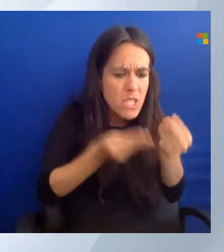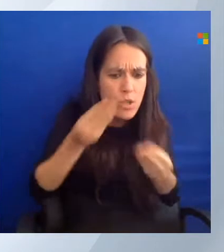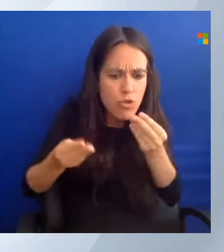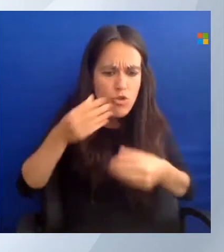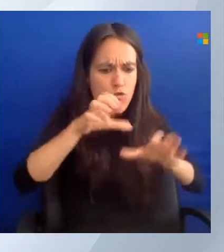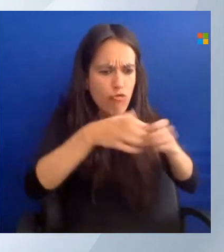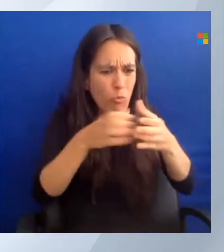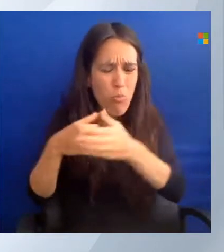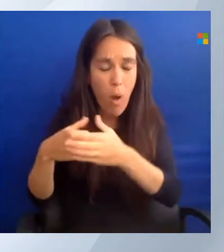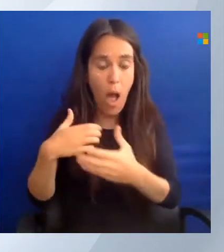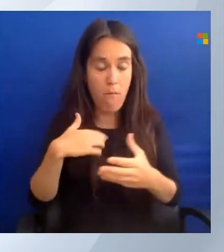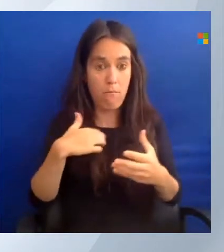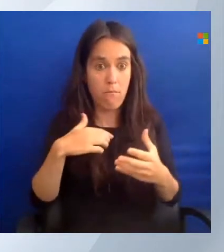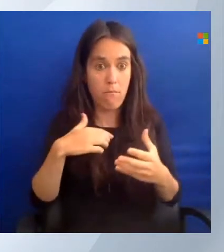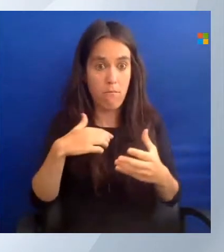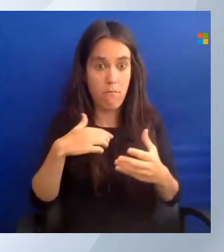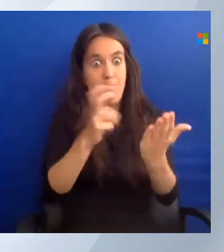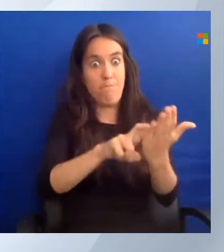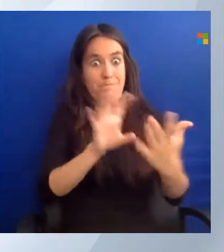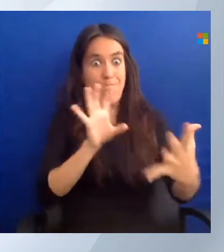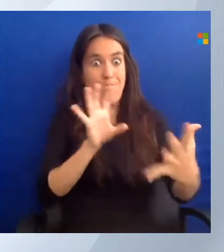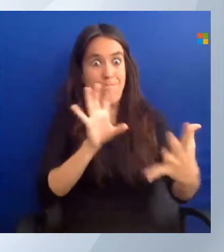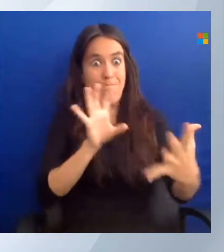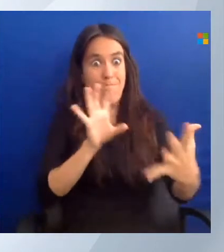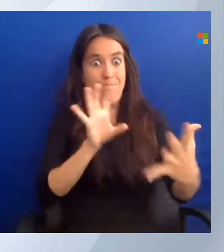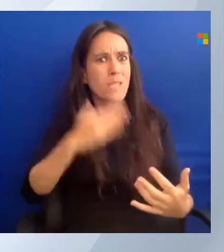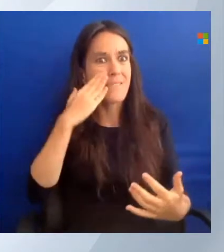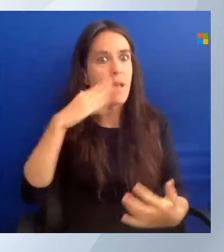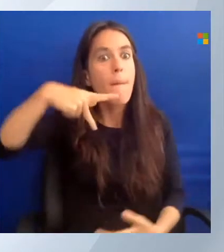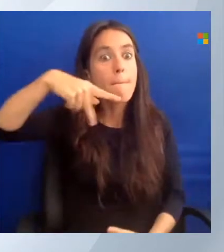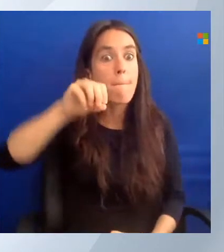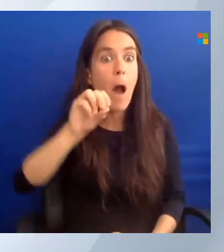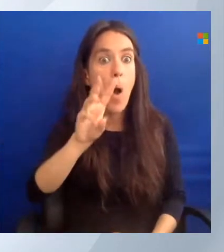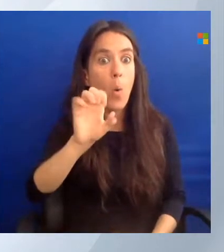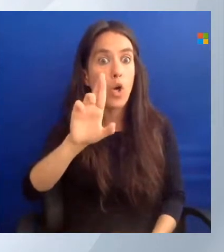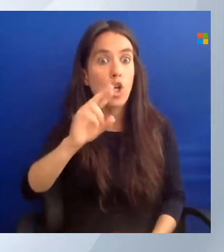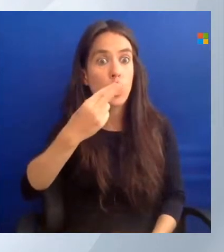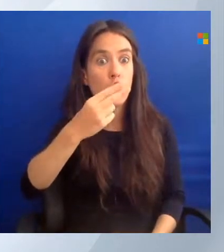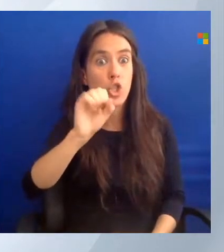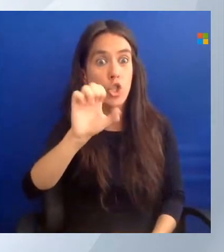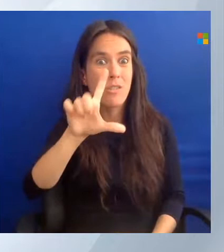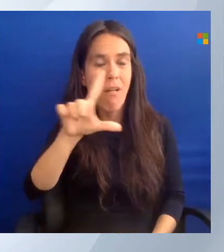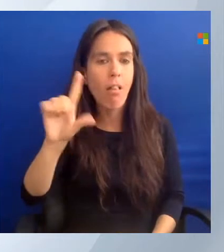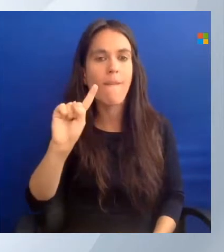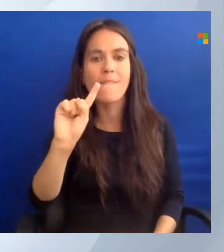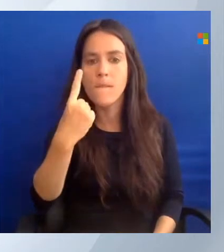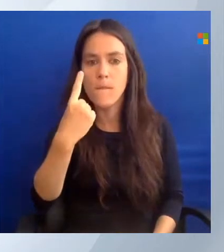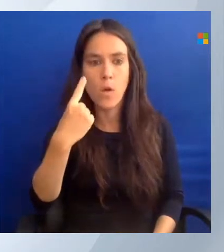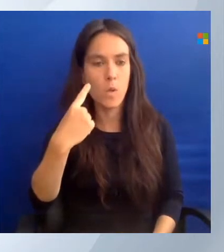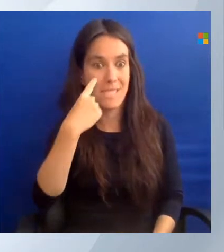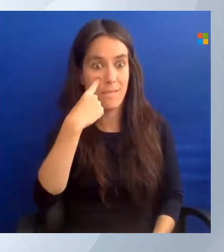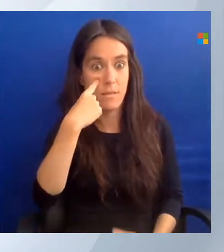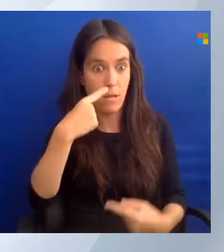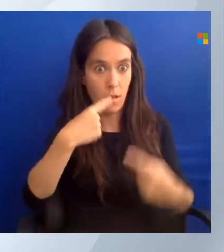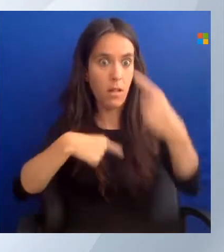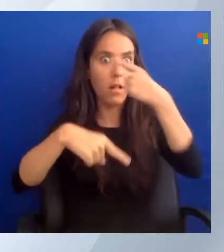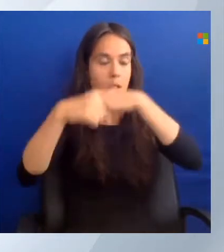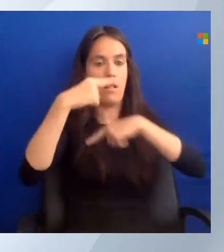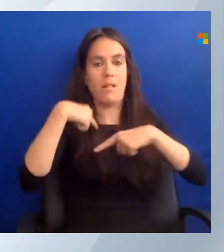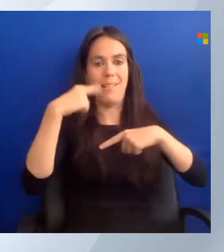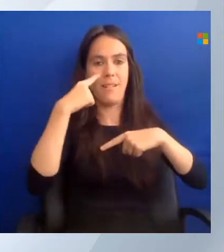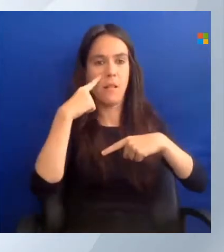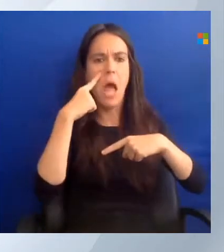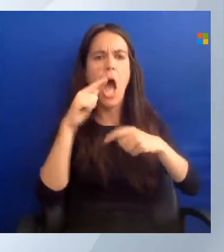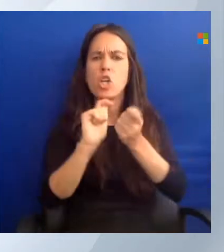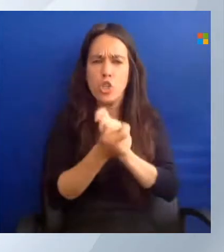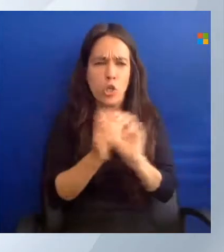With PowerShell, the first verb I would think of is the verb get. Because I'm not going to do anything. I'm not going to change anything. I